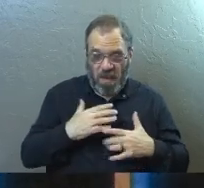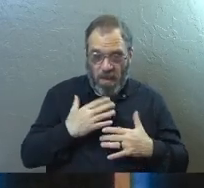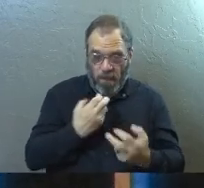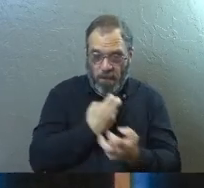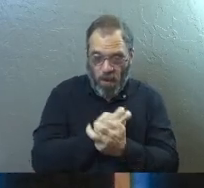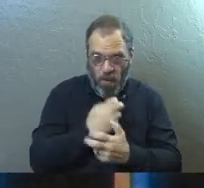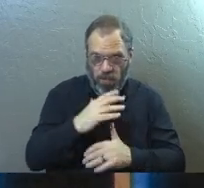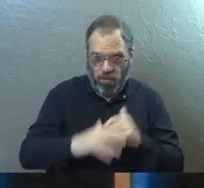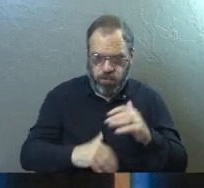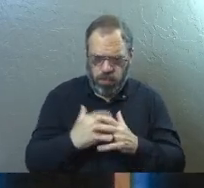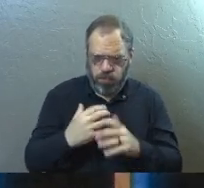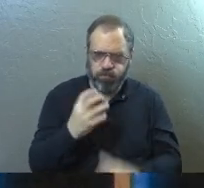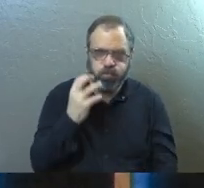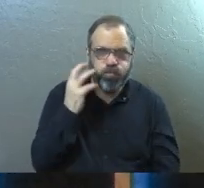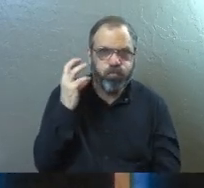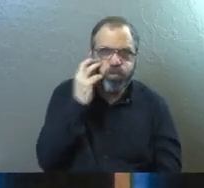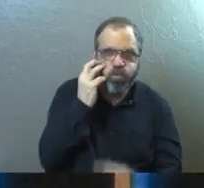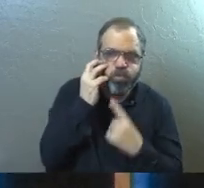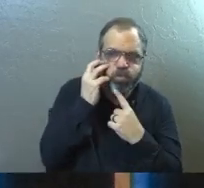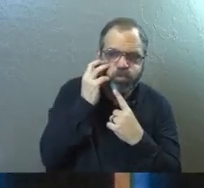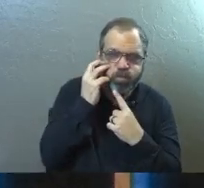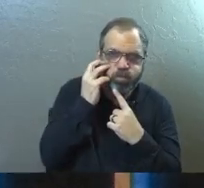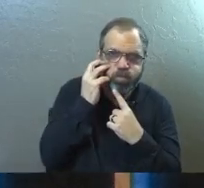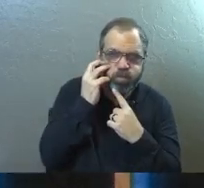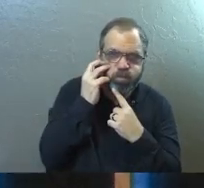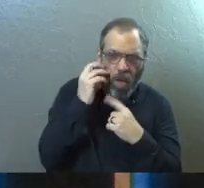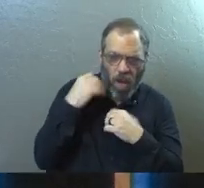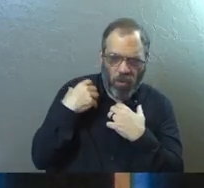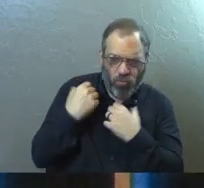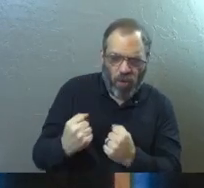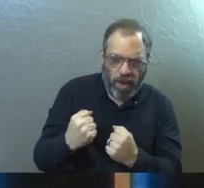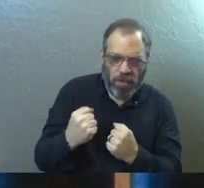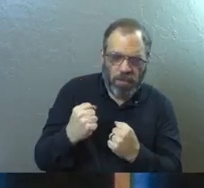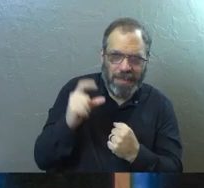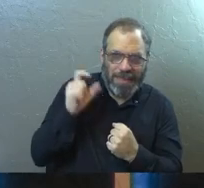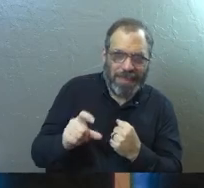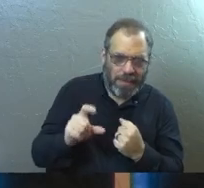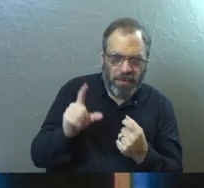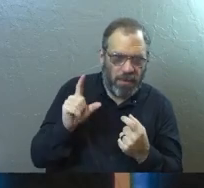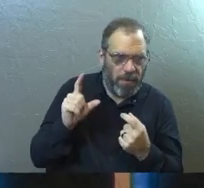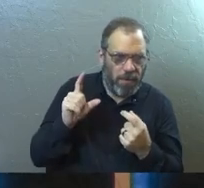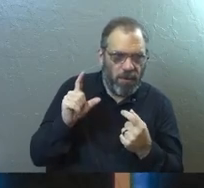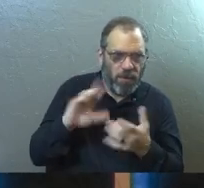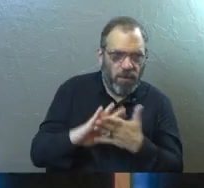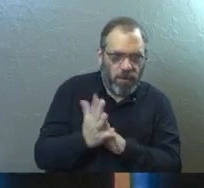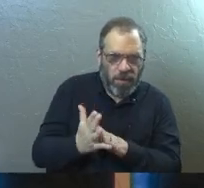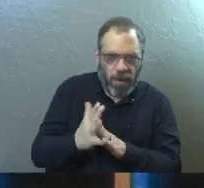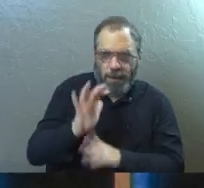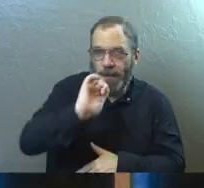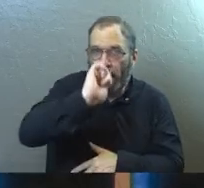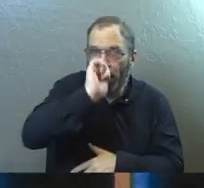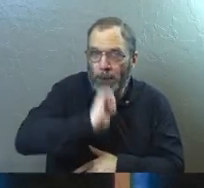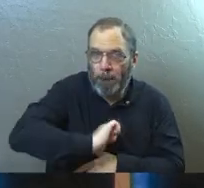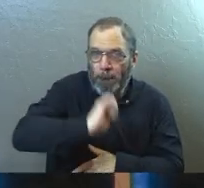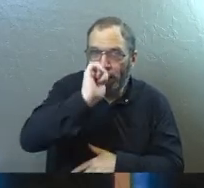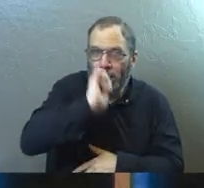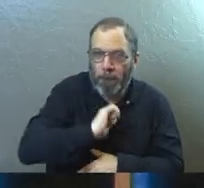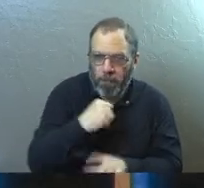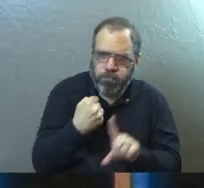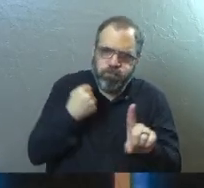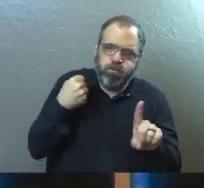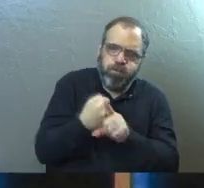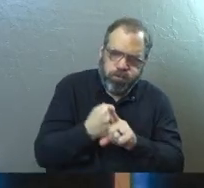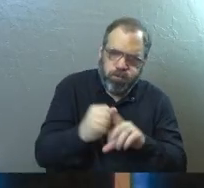bones will not build density and the kind of mineral structure that they need in order for you to be able to handle larger